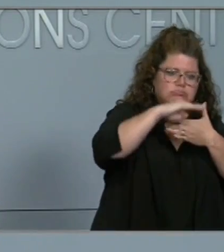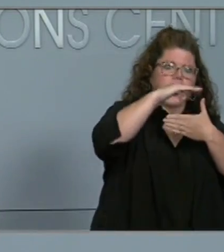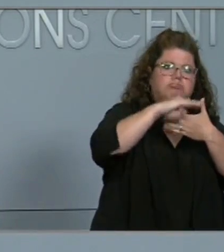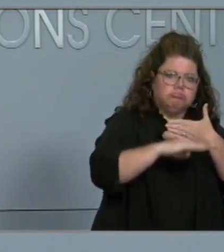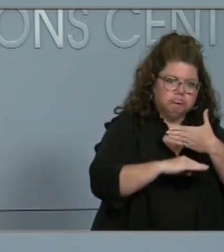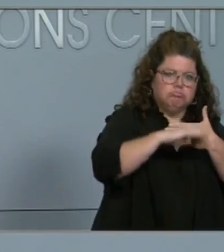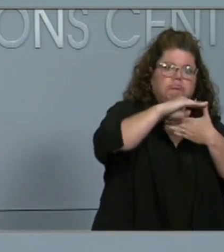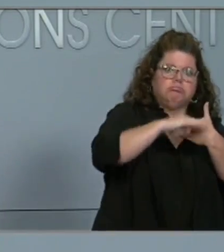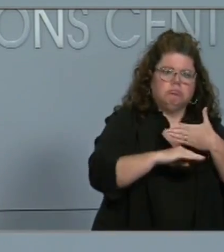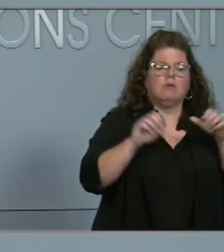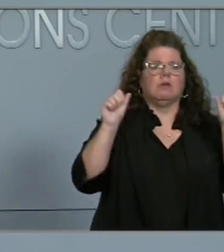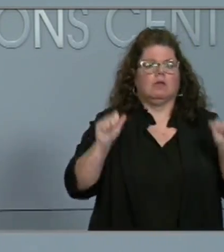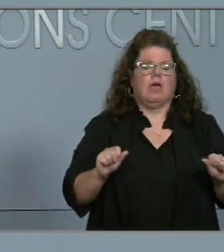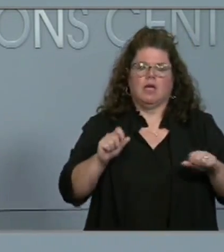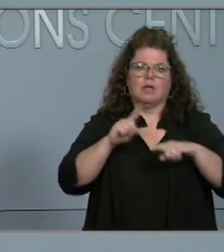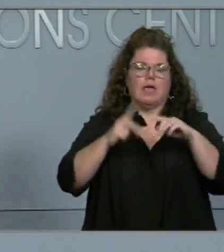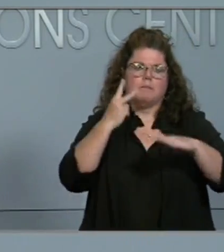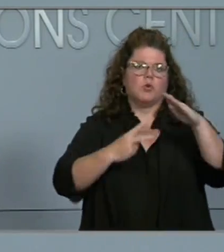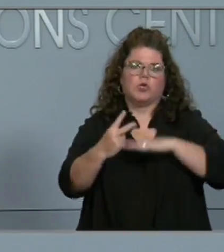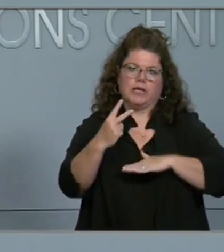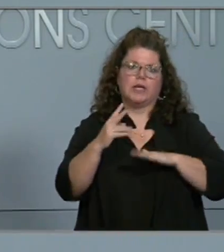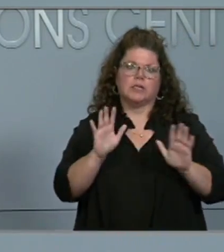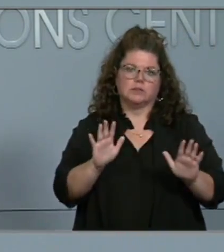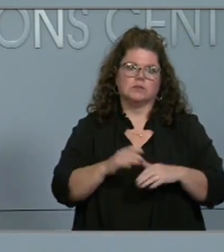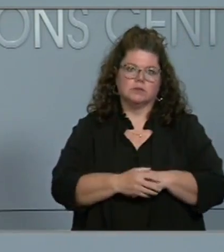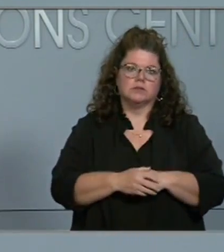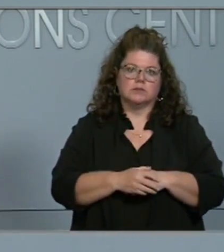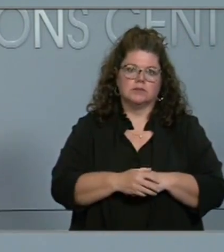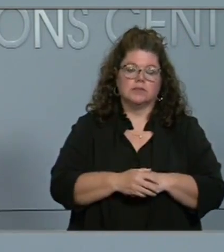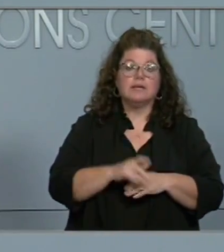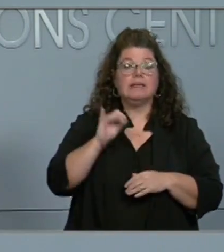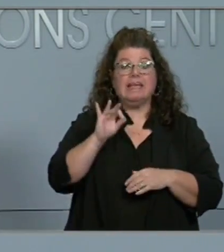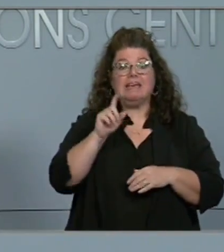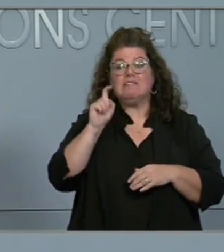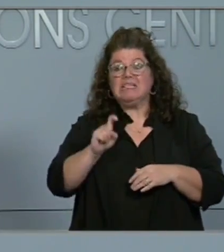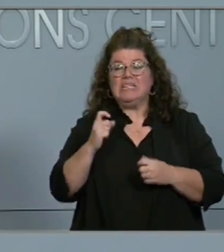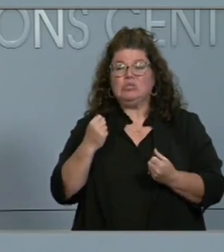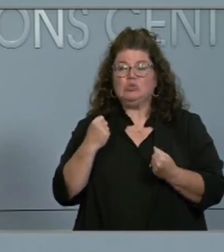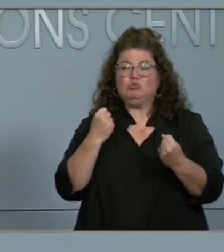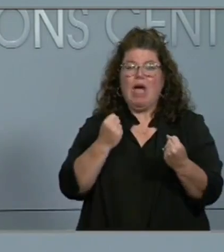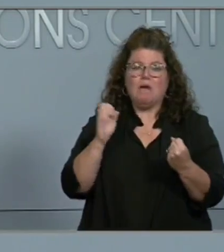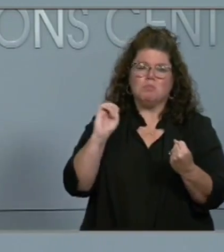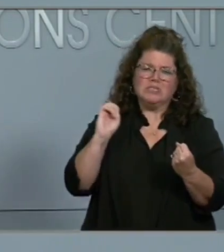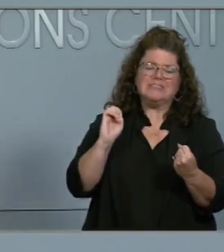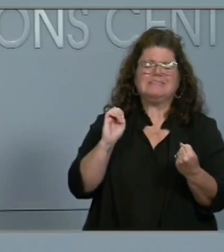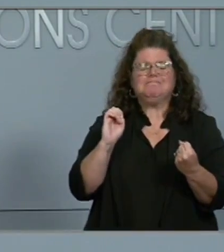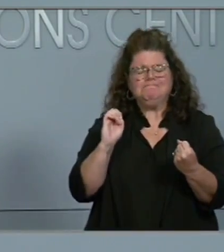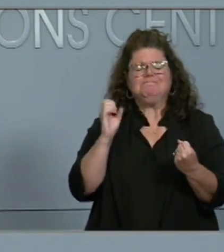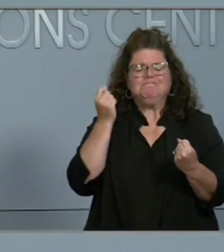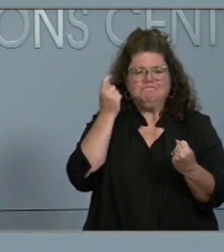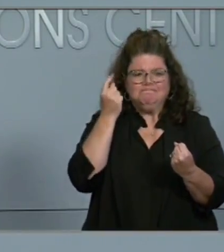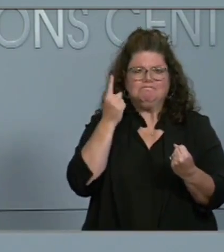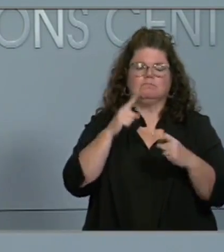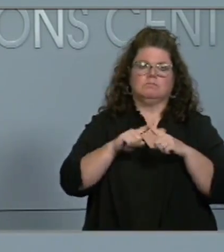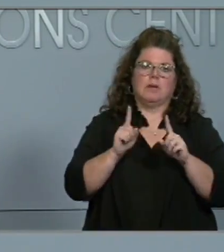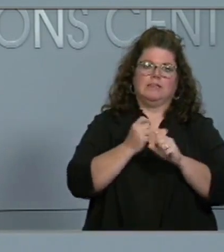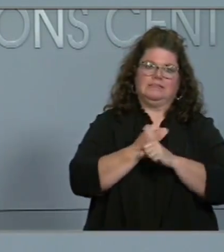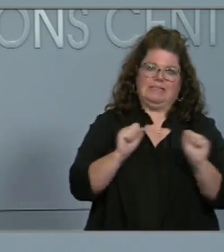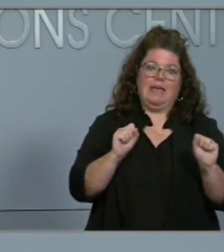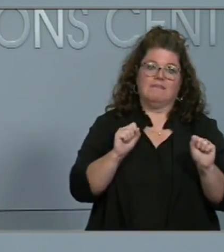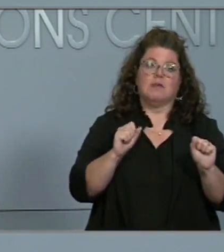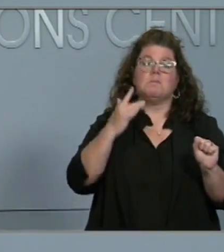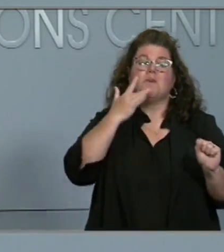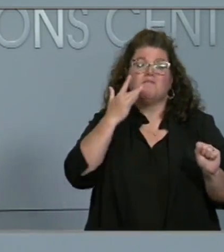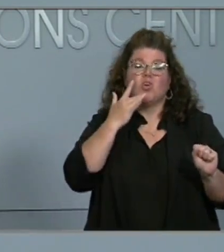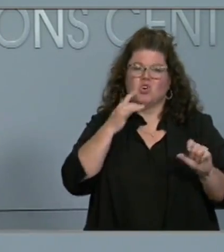threat. So, again, would ask folks that unless you need to be on the road over the next day or so, that you take the opportunity to stay at home.